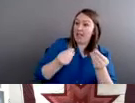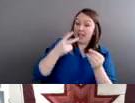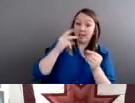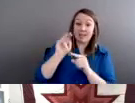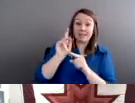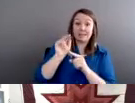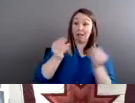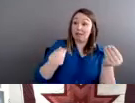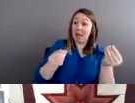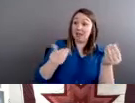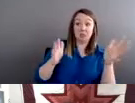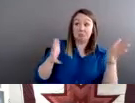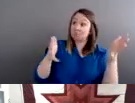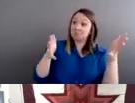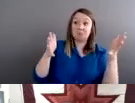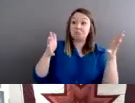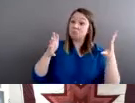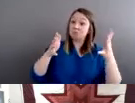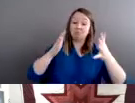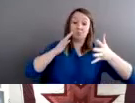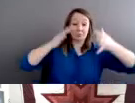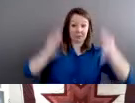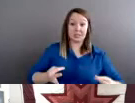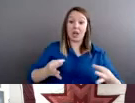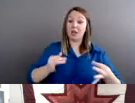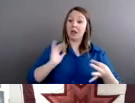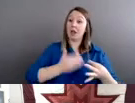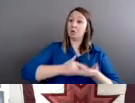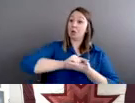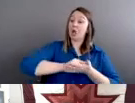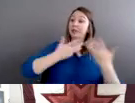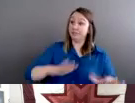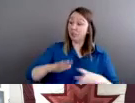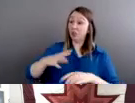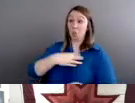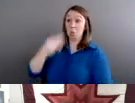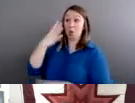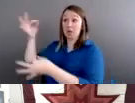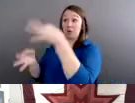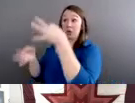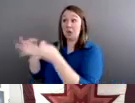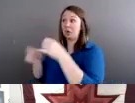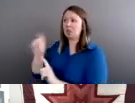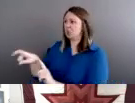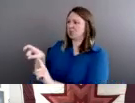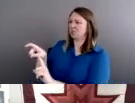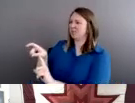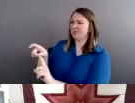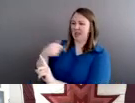that he should not be held accountable in white courts because the white courts should have no authority